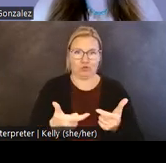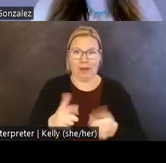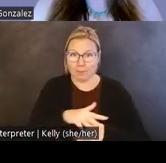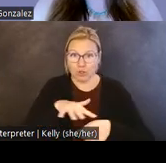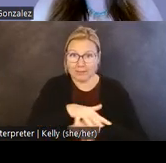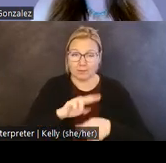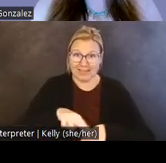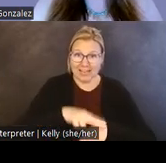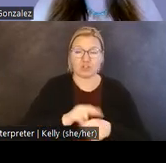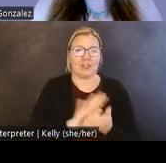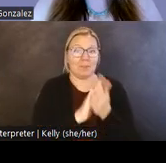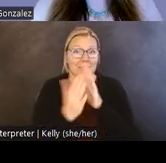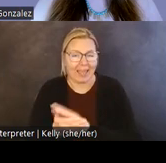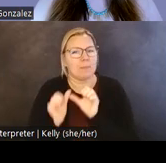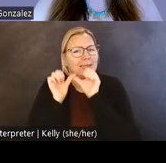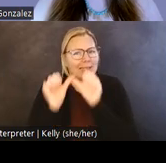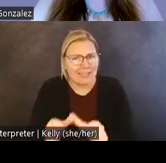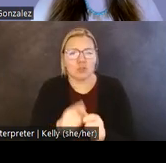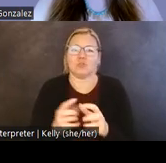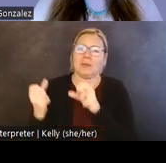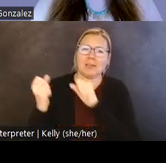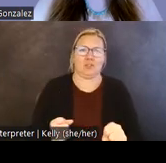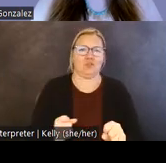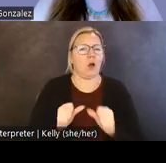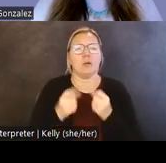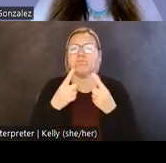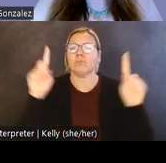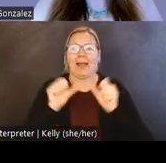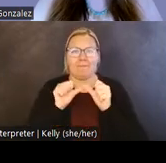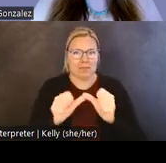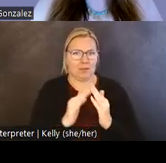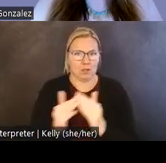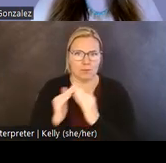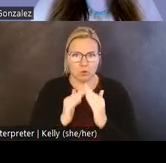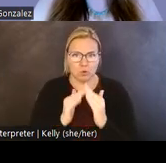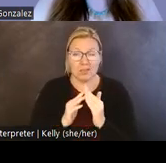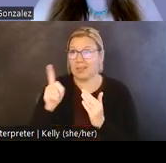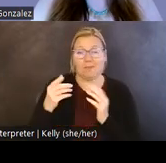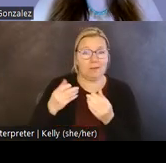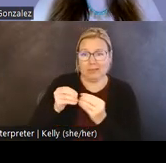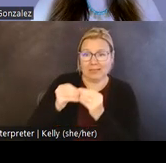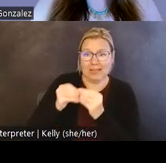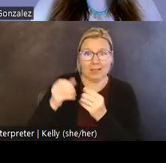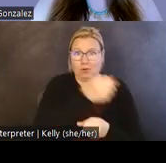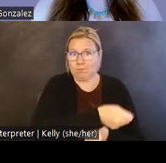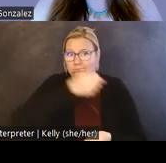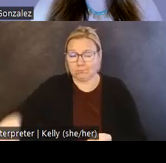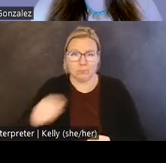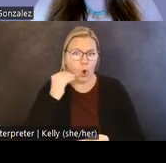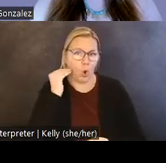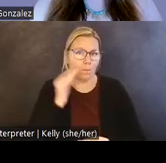continues to be a thriving community, even while contending with the dispossession of and dislocation from their homelands.